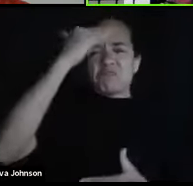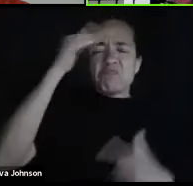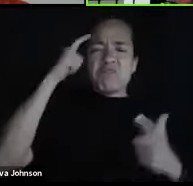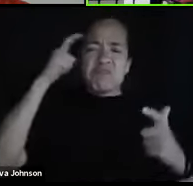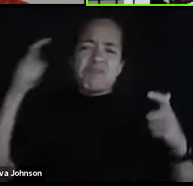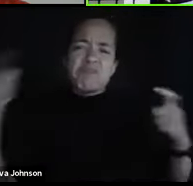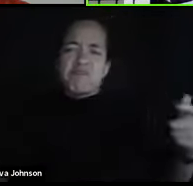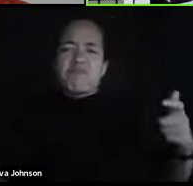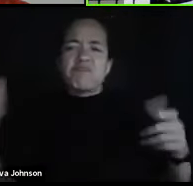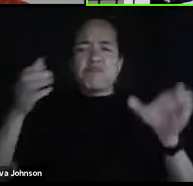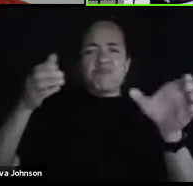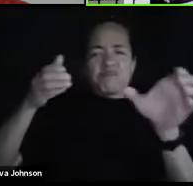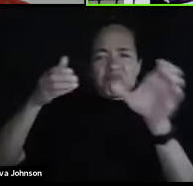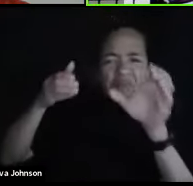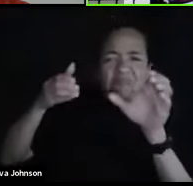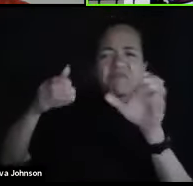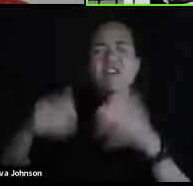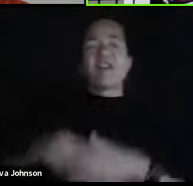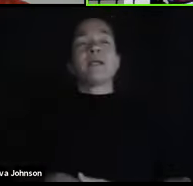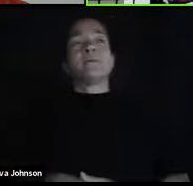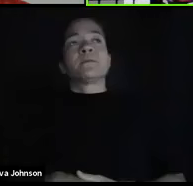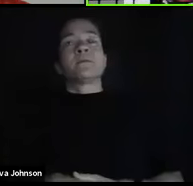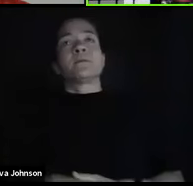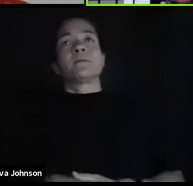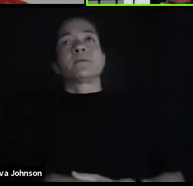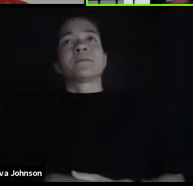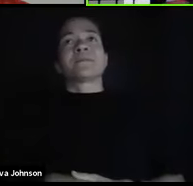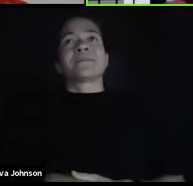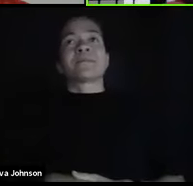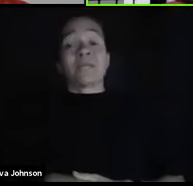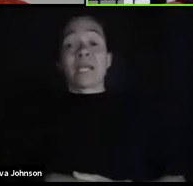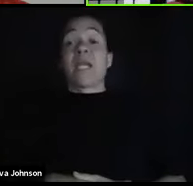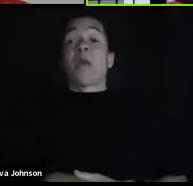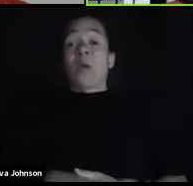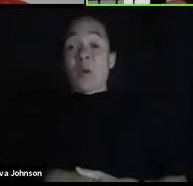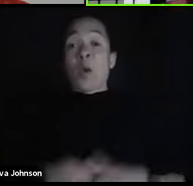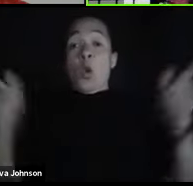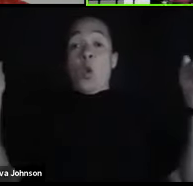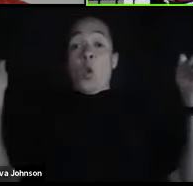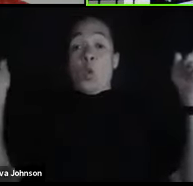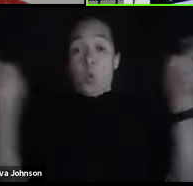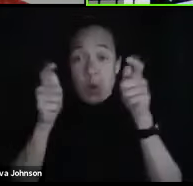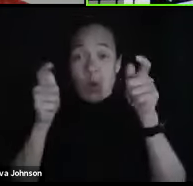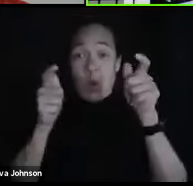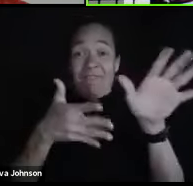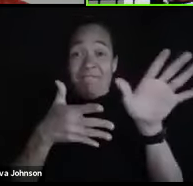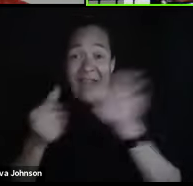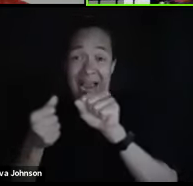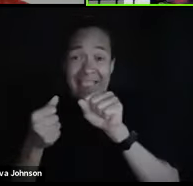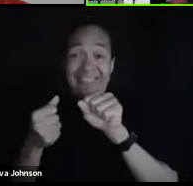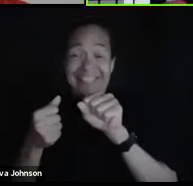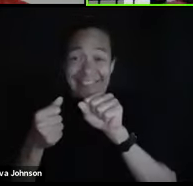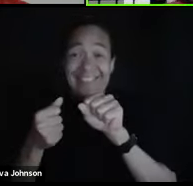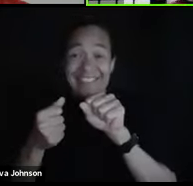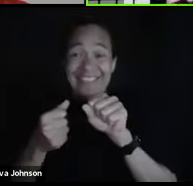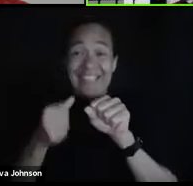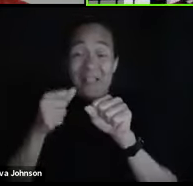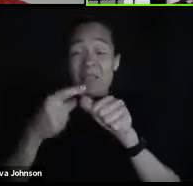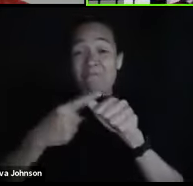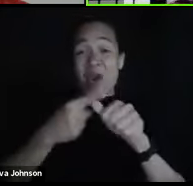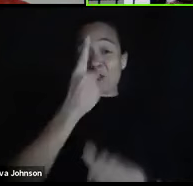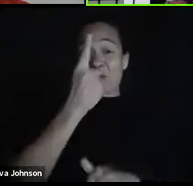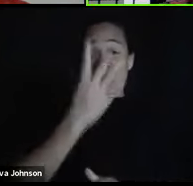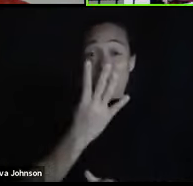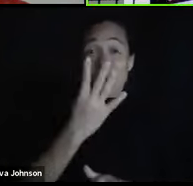to know, and I got my hiney handed to me after the first quarter, and I saw grades I never even knew